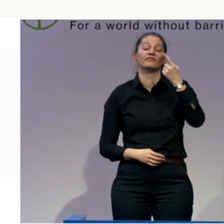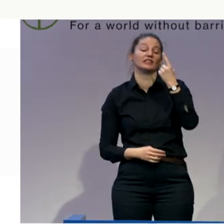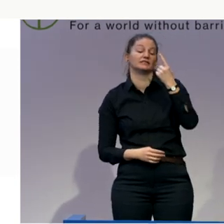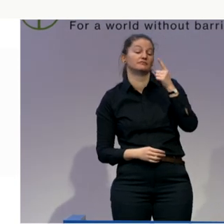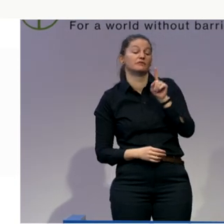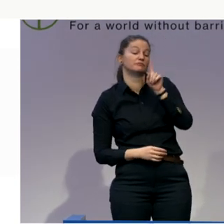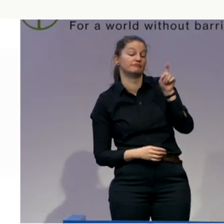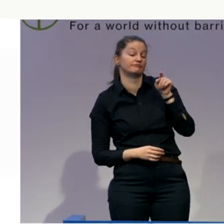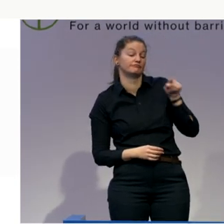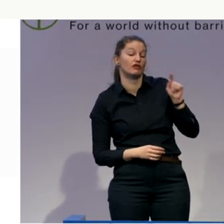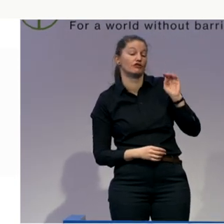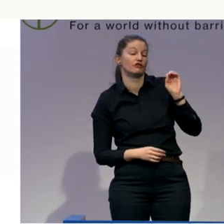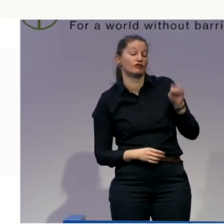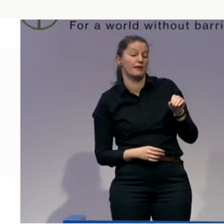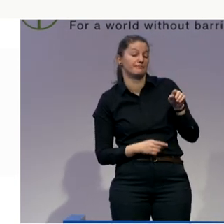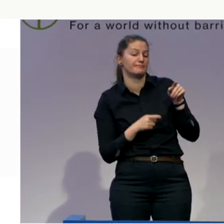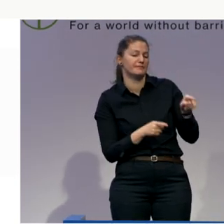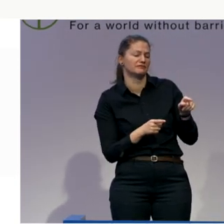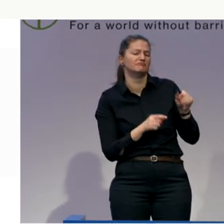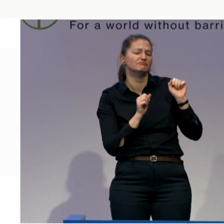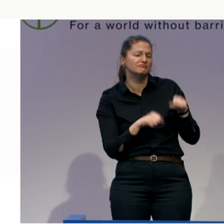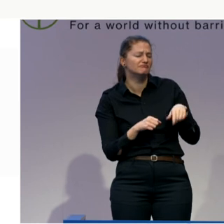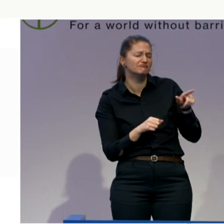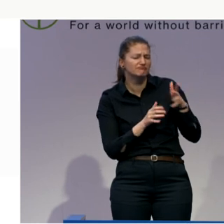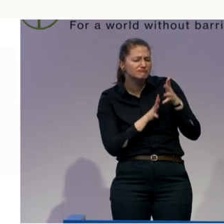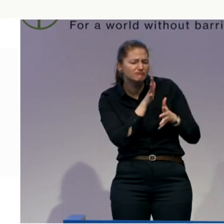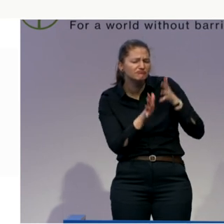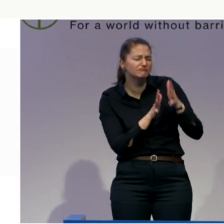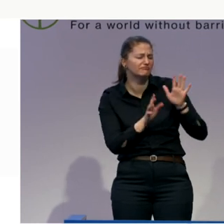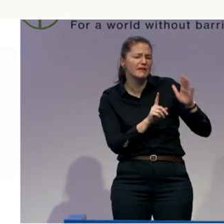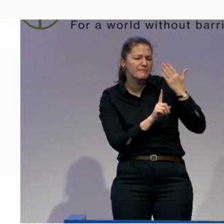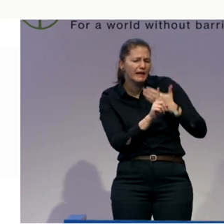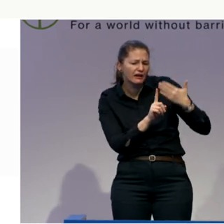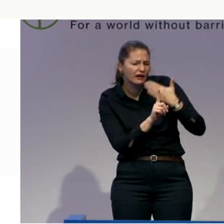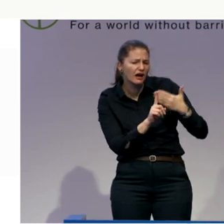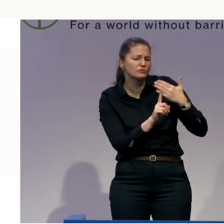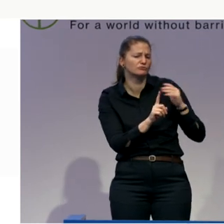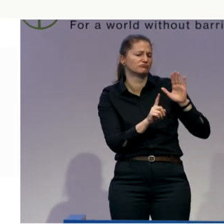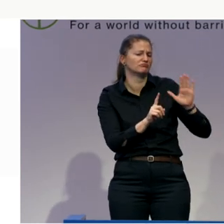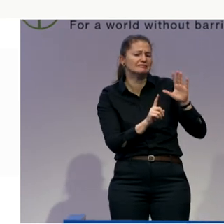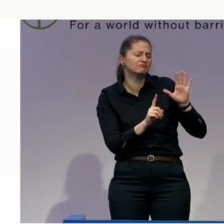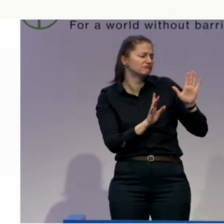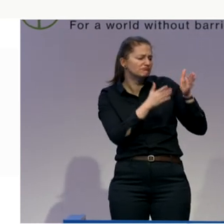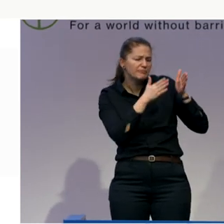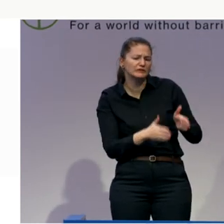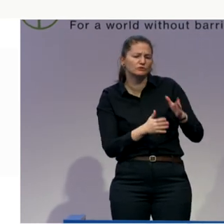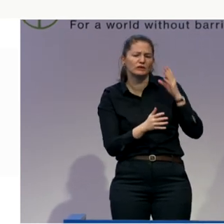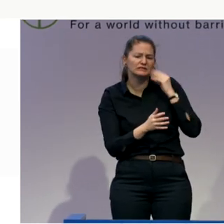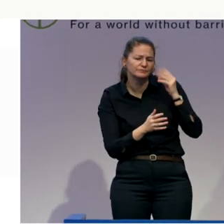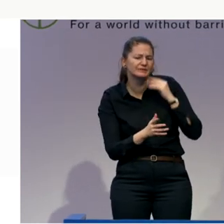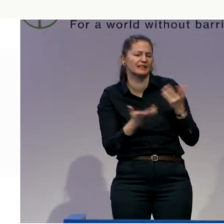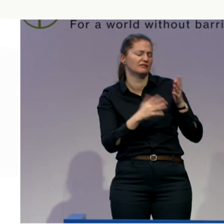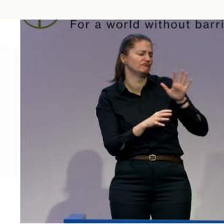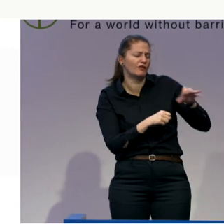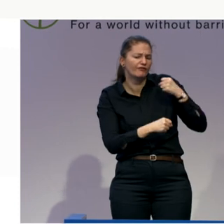tell us a wee bit about themselves and then the absolutely incredible work that they've been doing. And